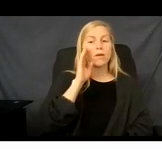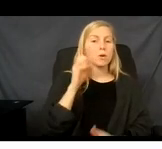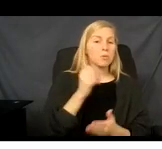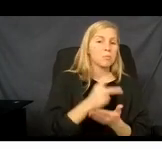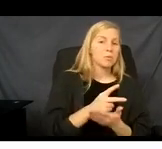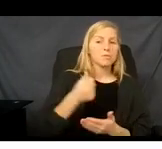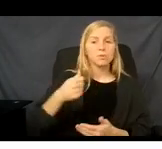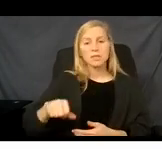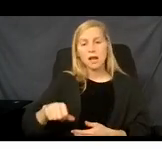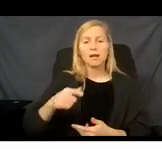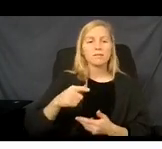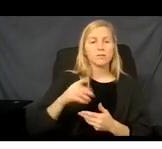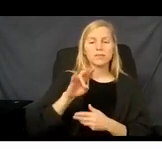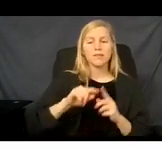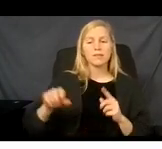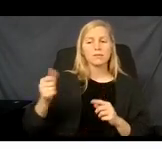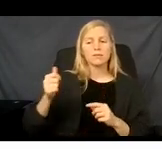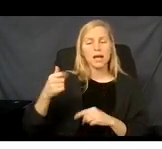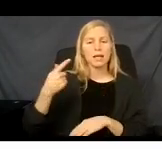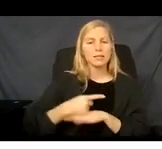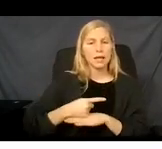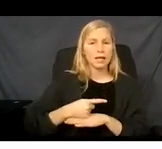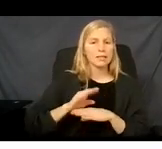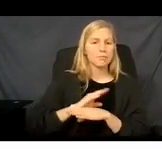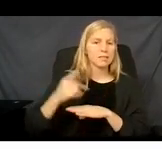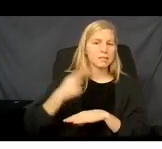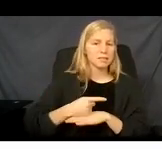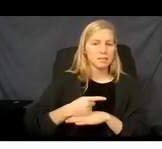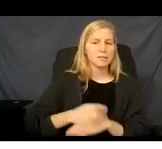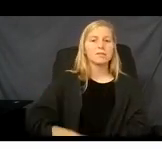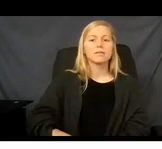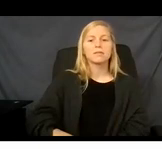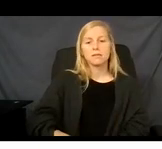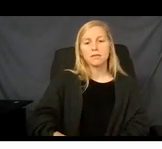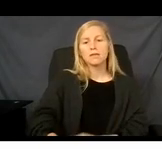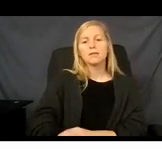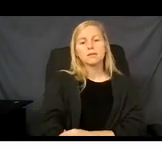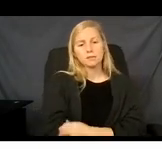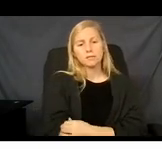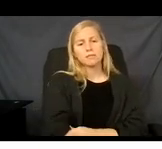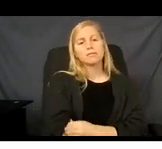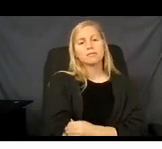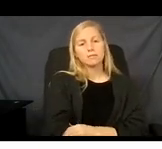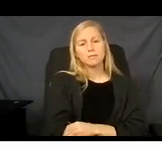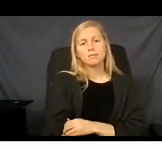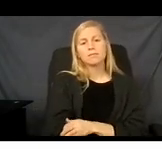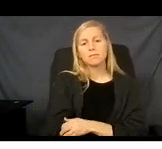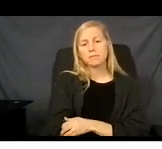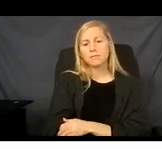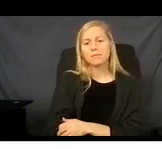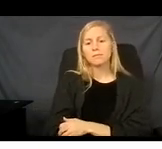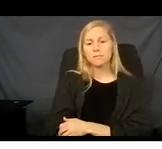that gives you back your APTC or essential plan coverage, despite you reporting your